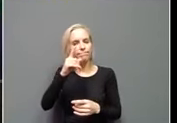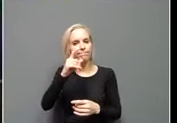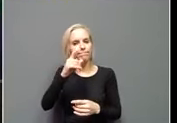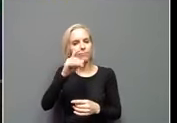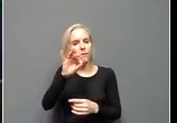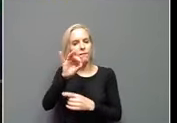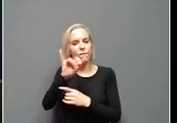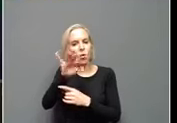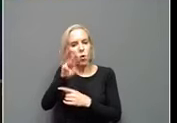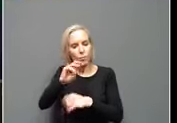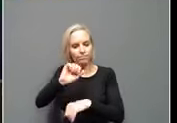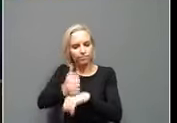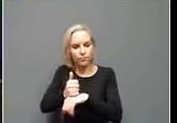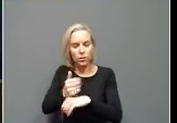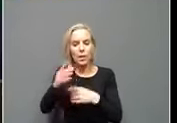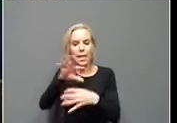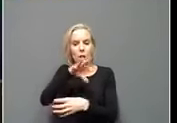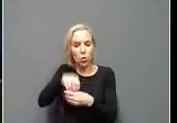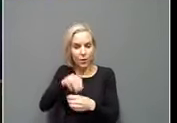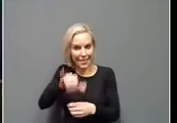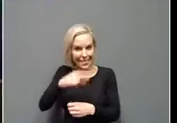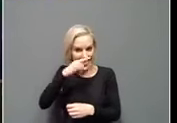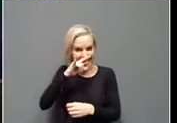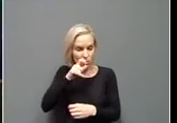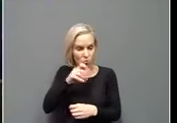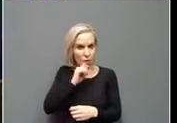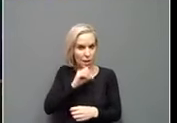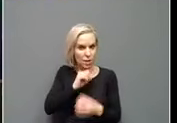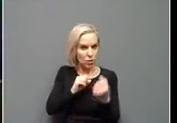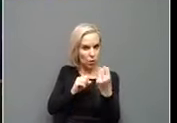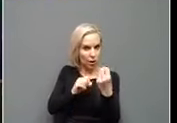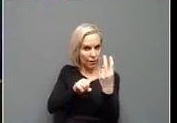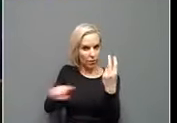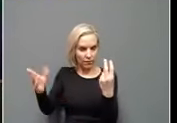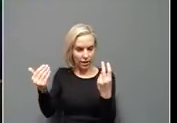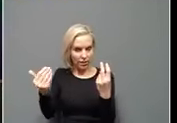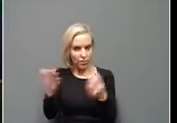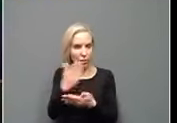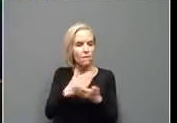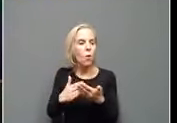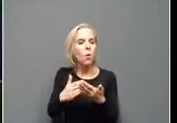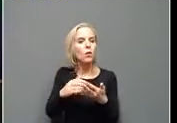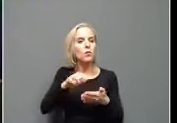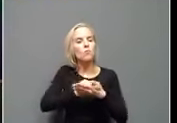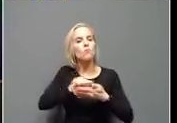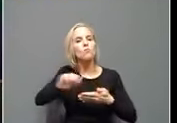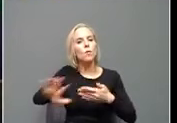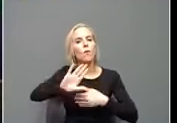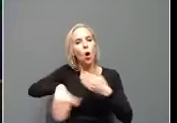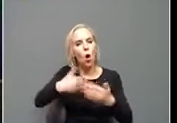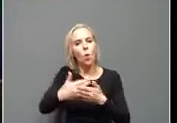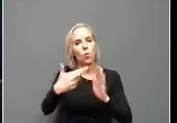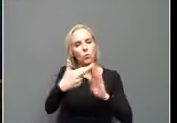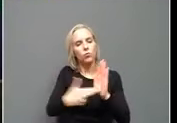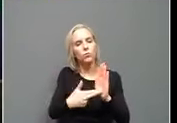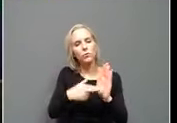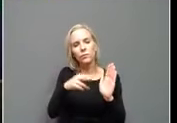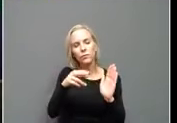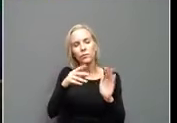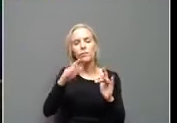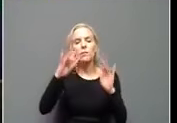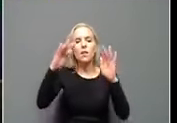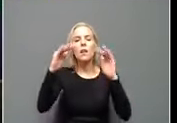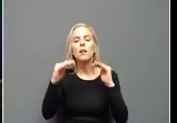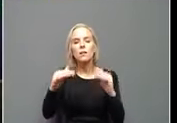the kids 12 to 15, I guess, uh, before removing all restrictions. Then on